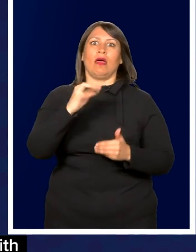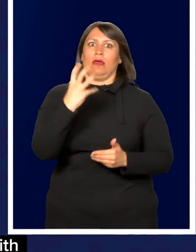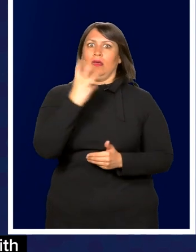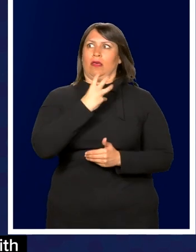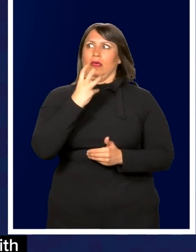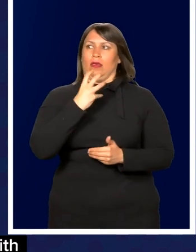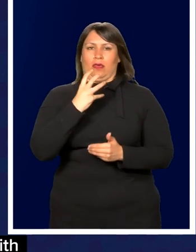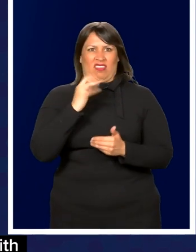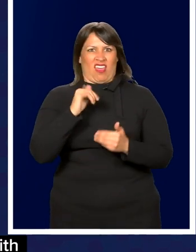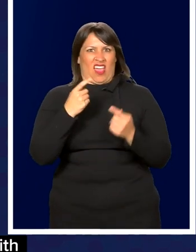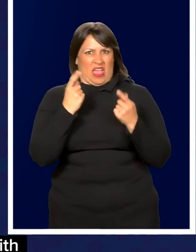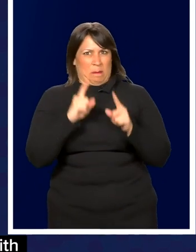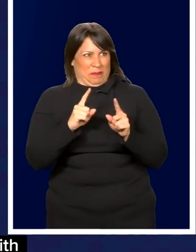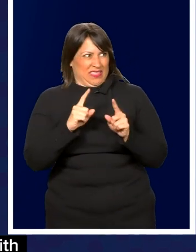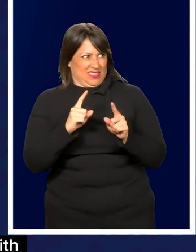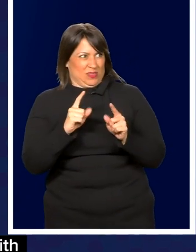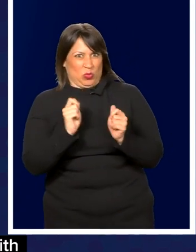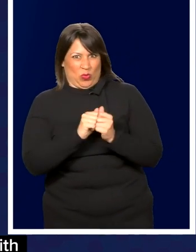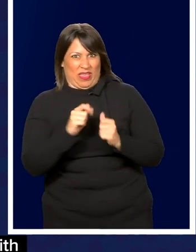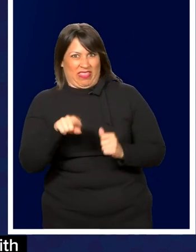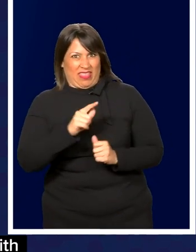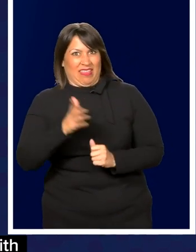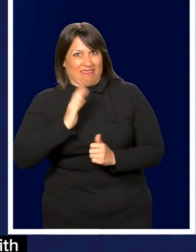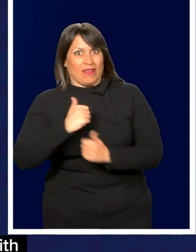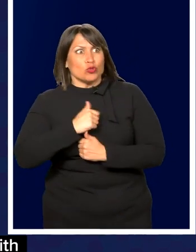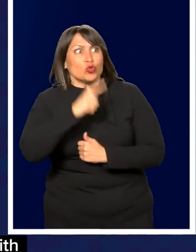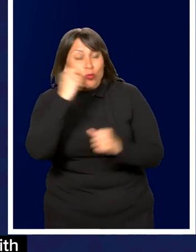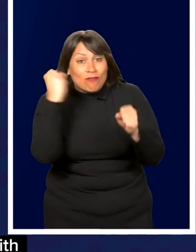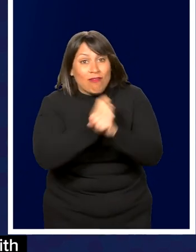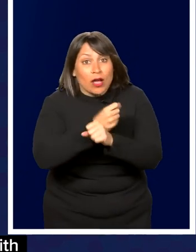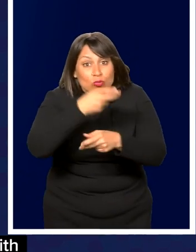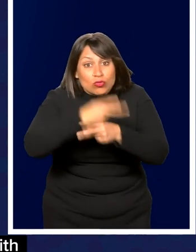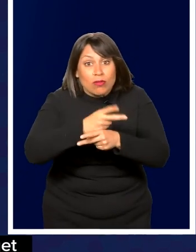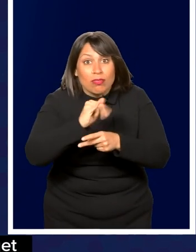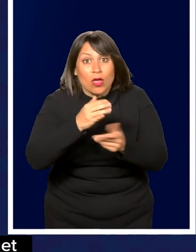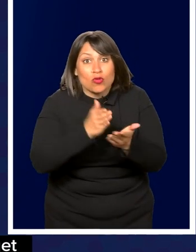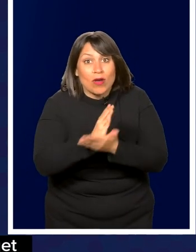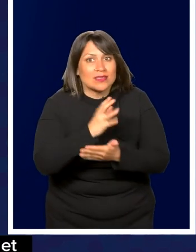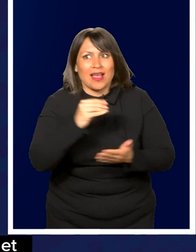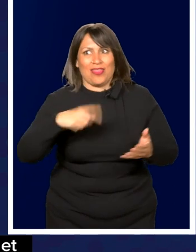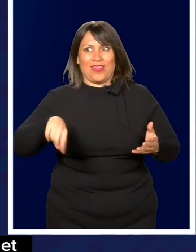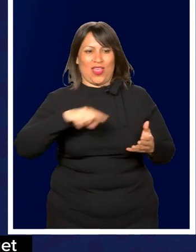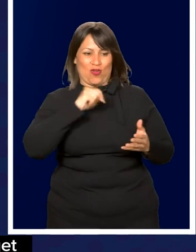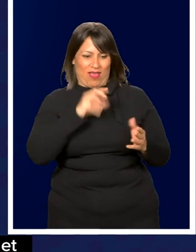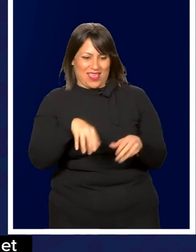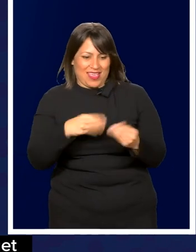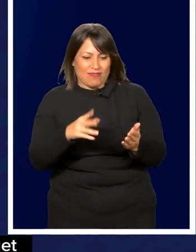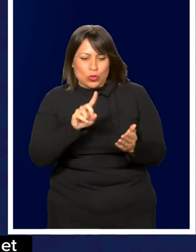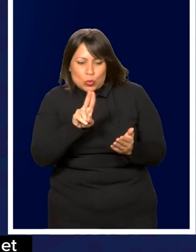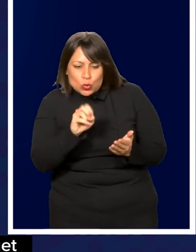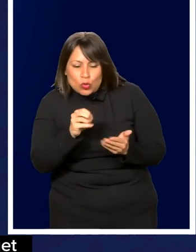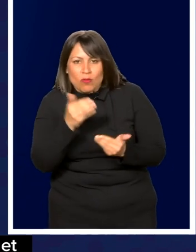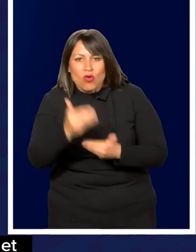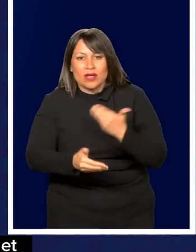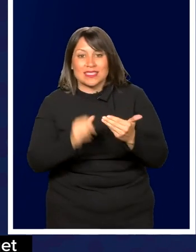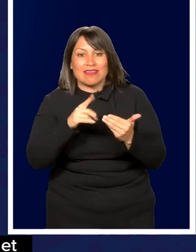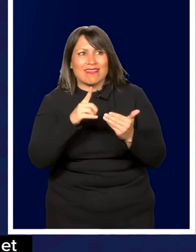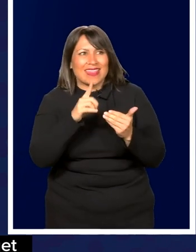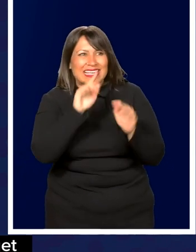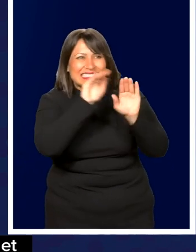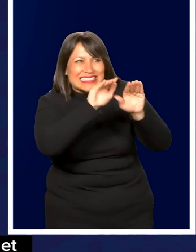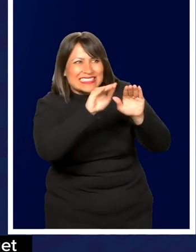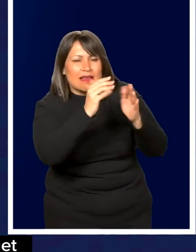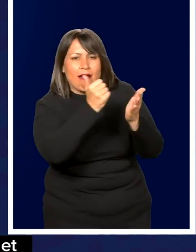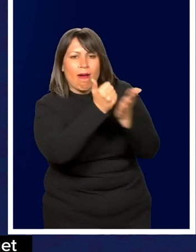me that that occurs with veterans who fought for those rights. And they're the only ones that wouldn't get due process if they seek